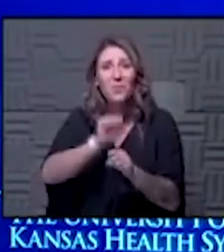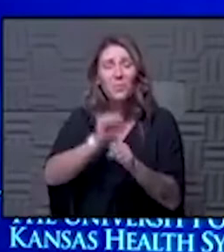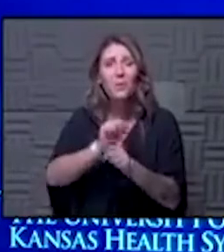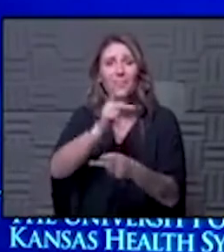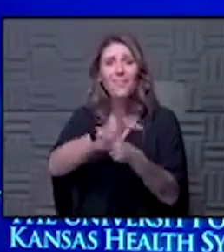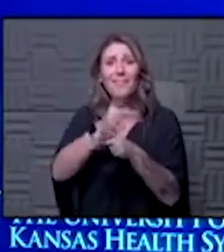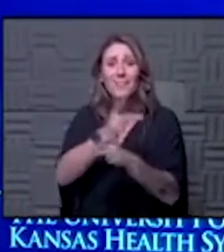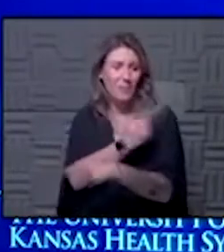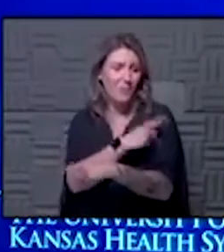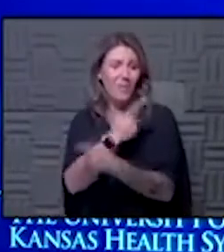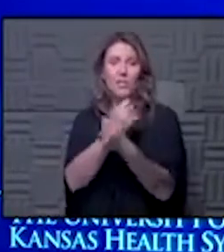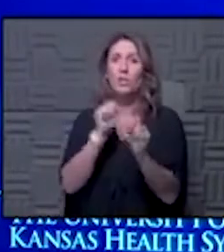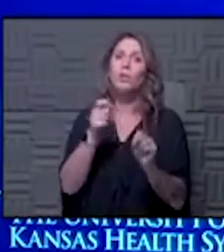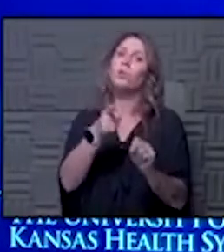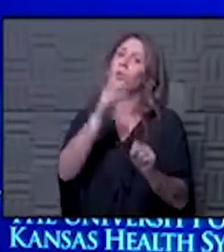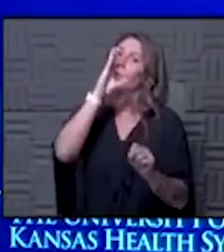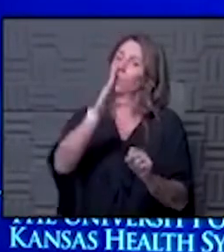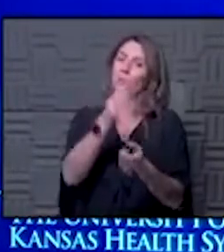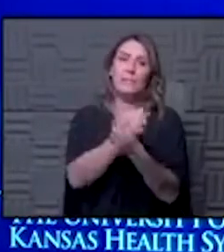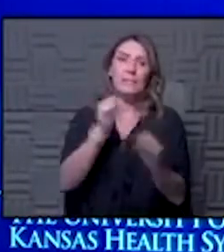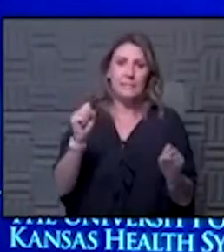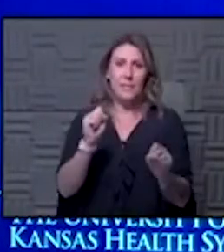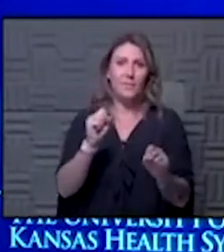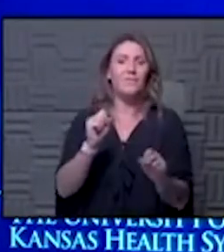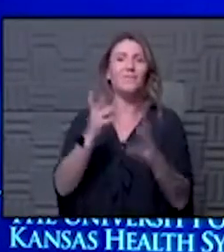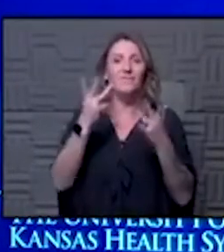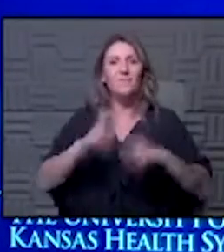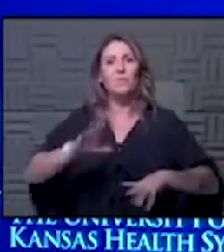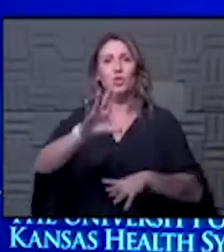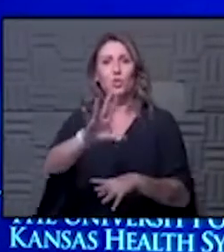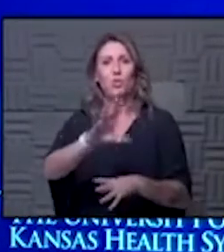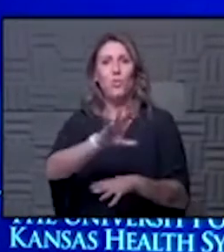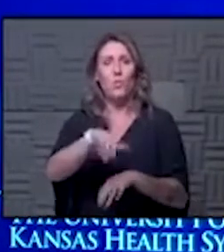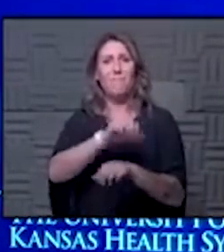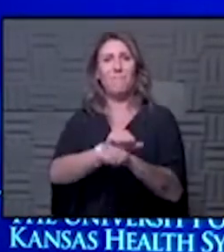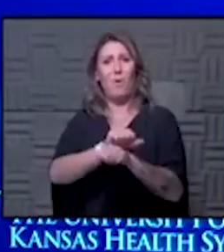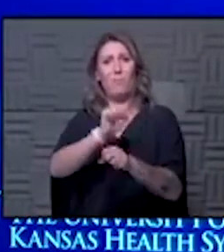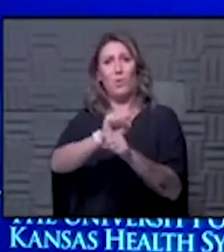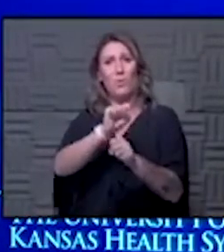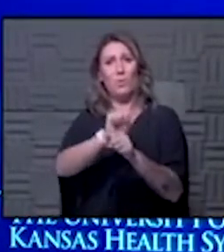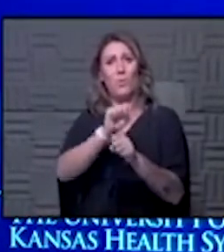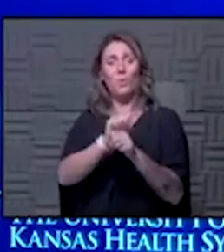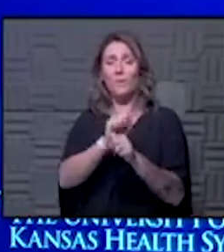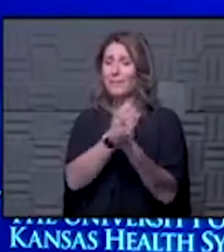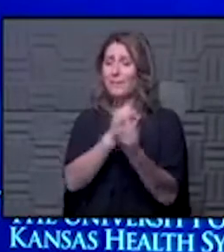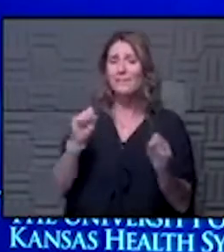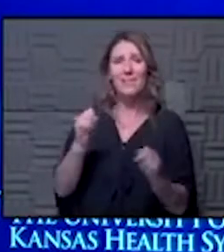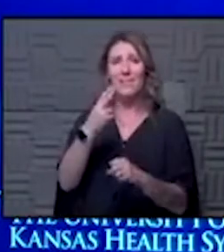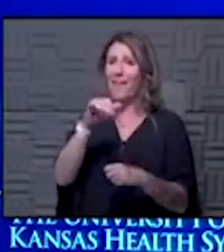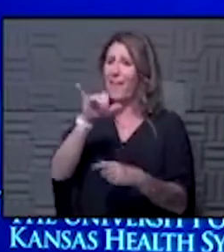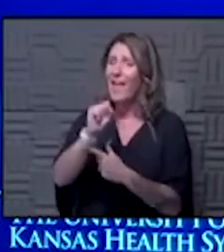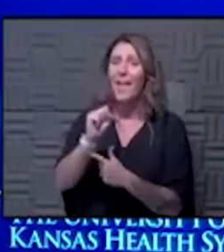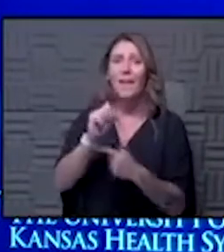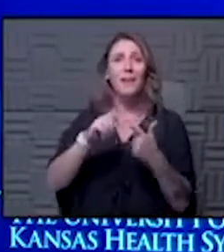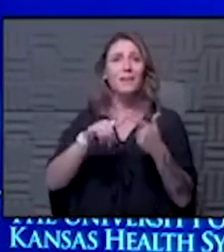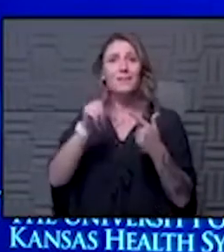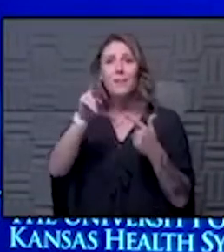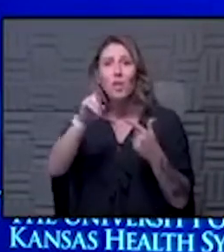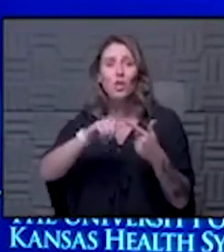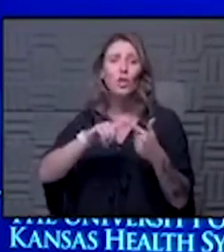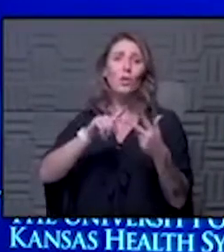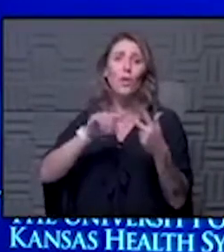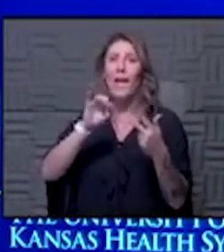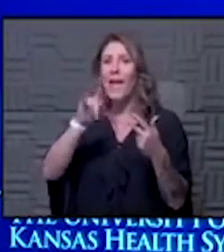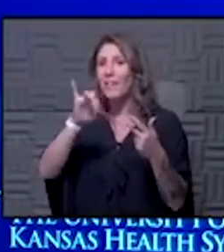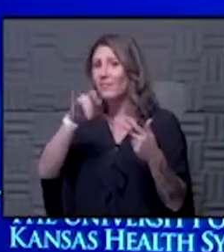safe i just think you will be safe getting your work done uh at hayes you would be safe at ku you'd be safe at shiny mission advent you'd be